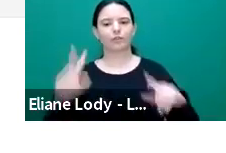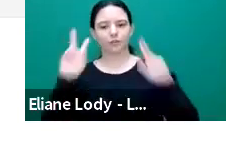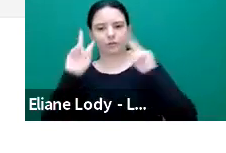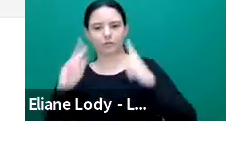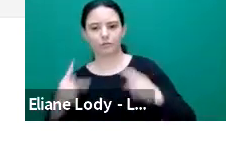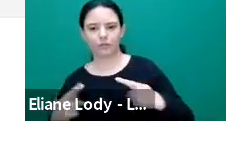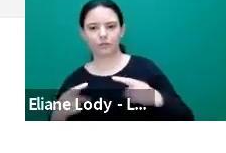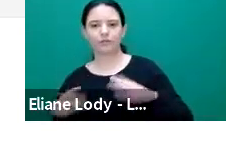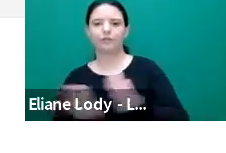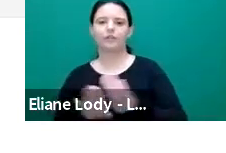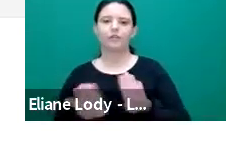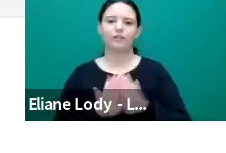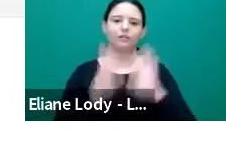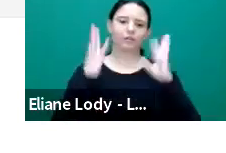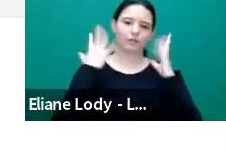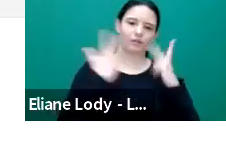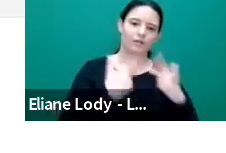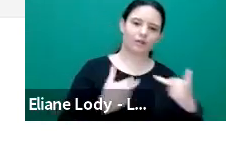and recovery from injury.